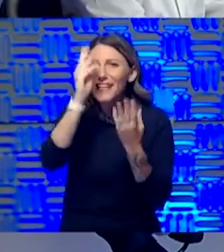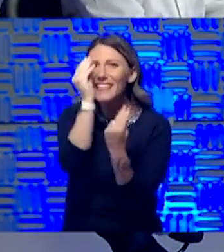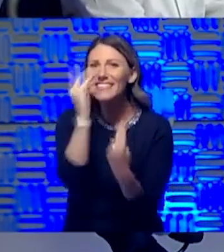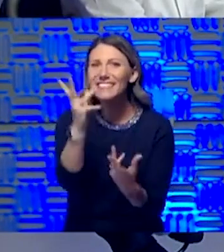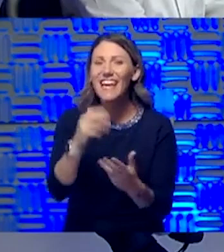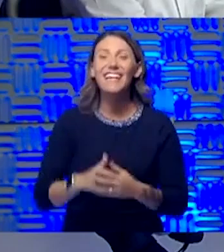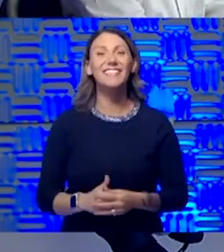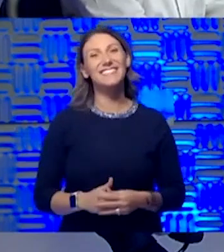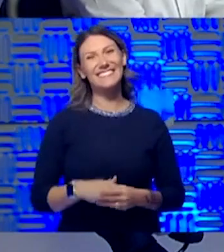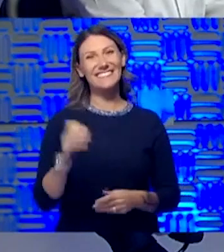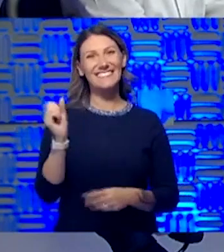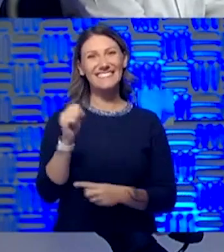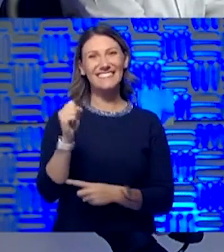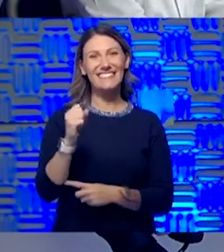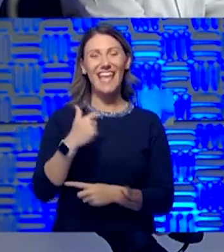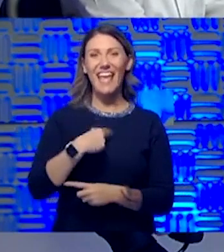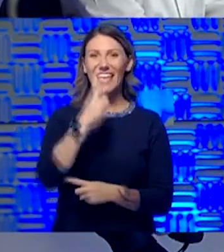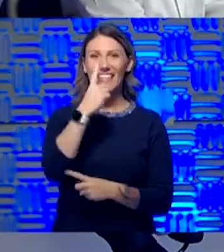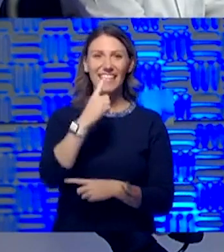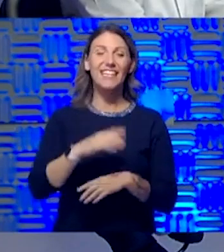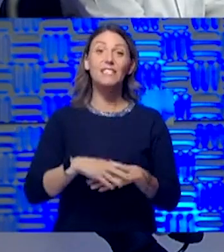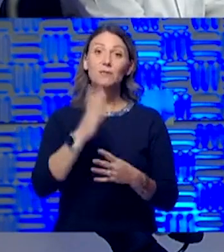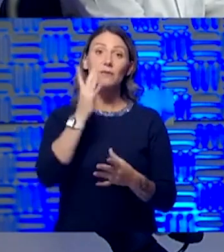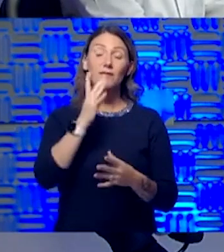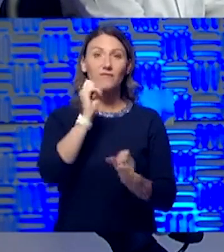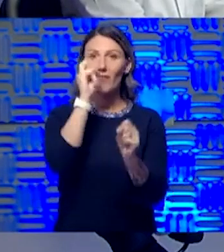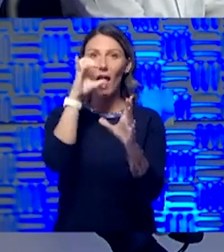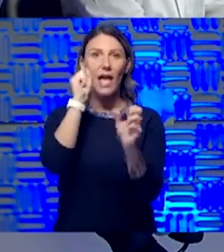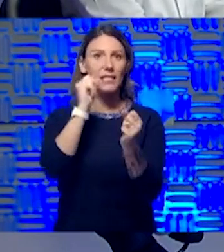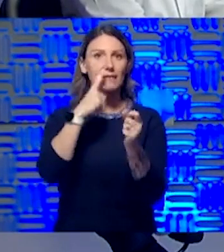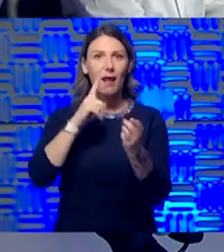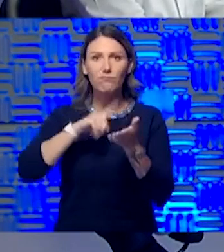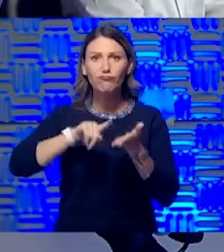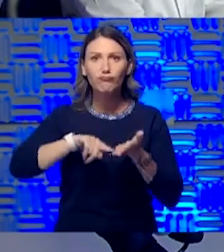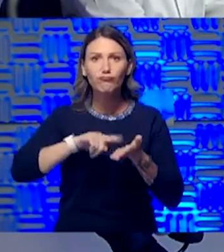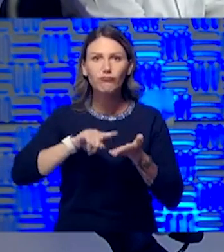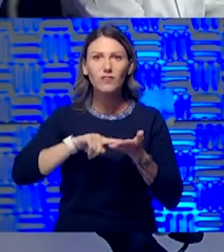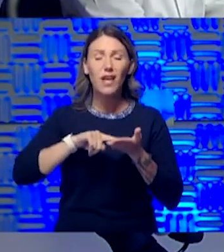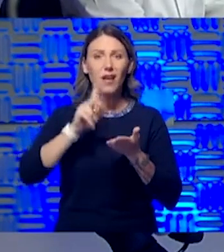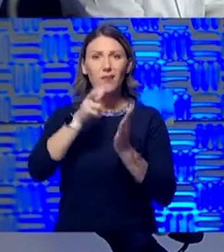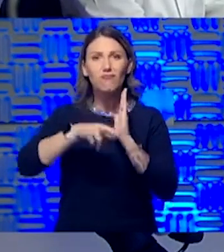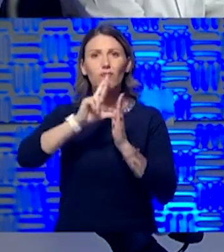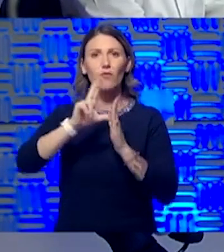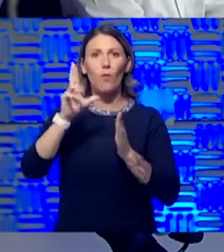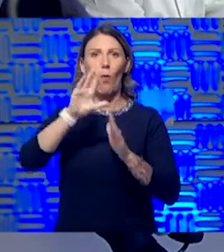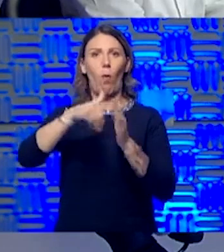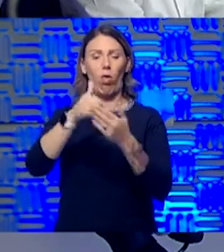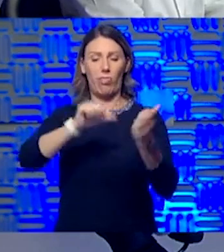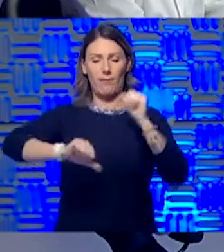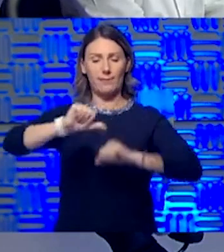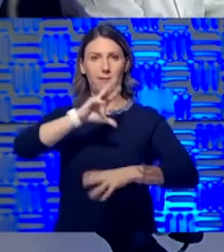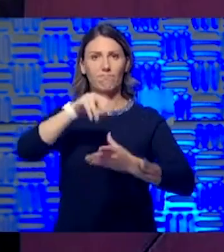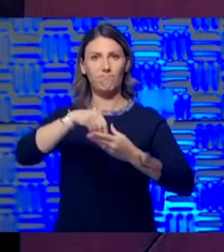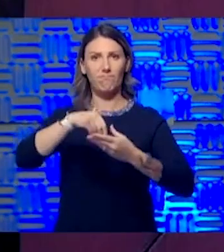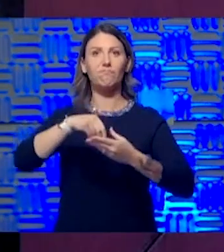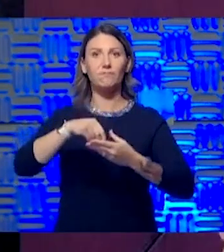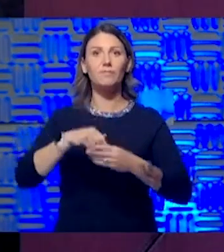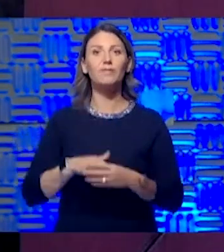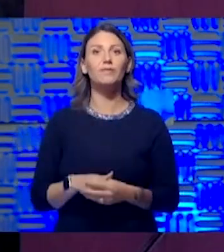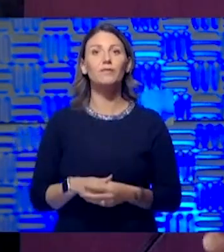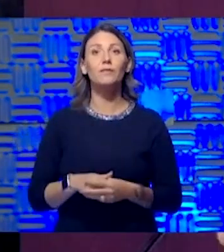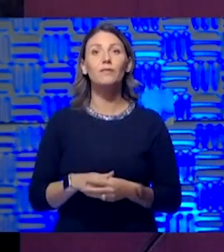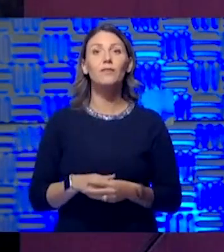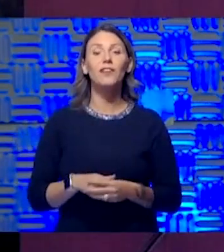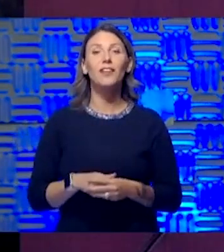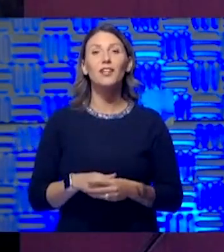So, yeah, you know, I think this has been, like I said, it's been fascinating as I've taken a look at the science of it. And there is a, you guys,